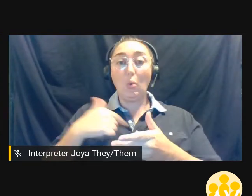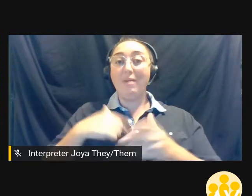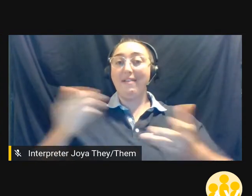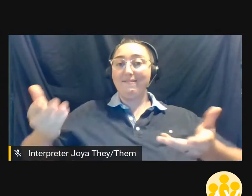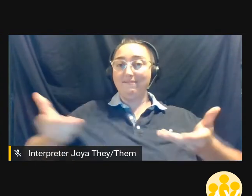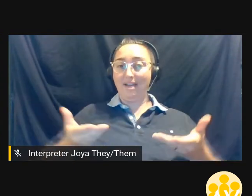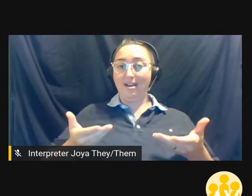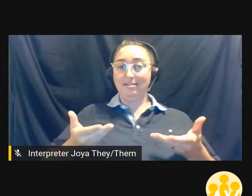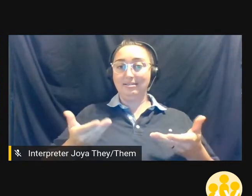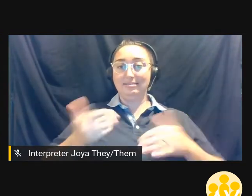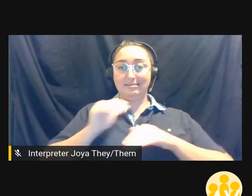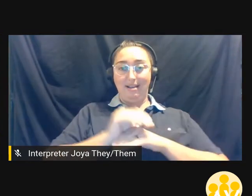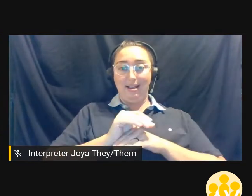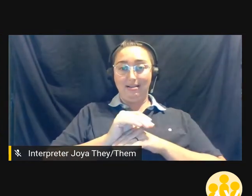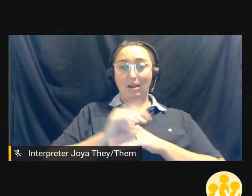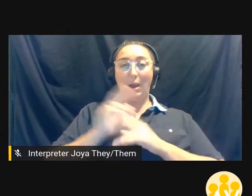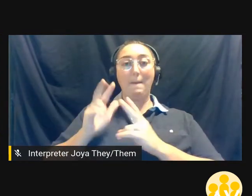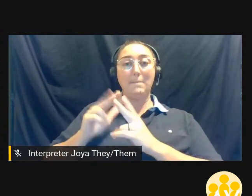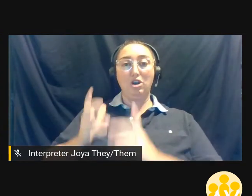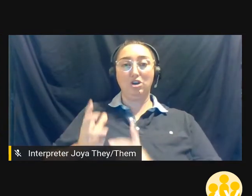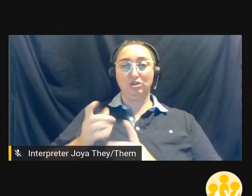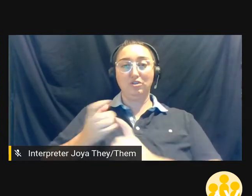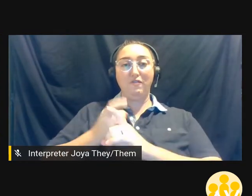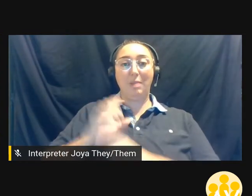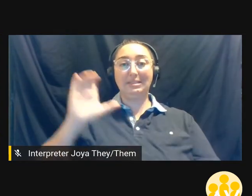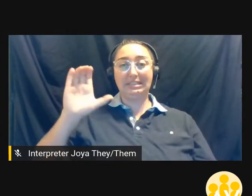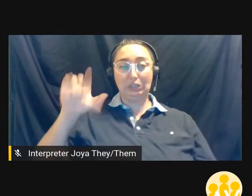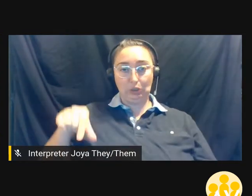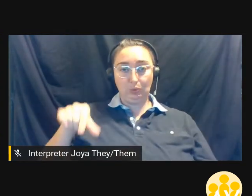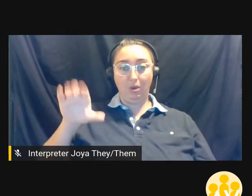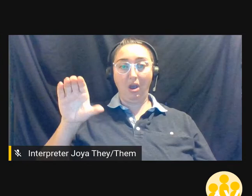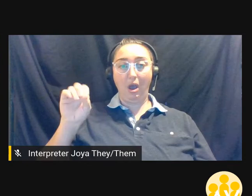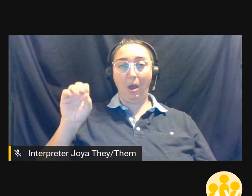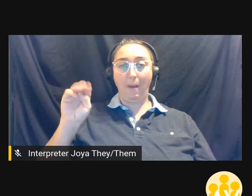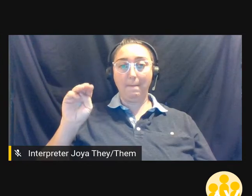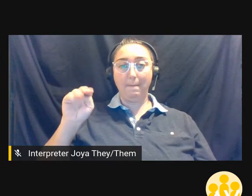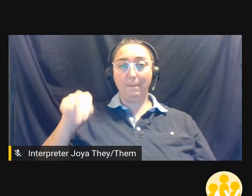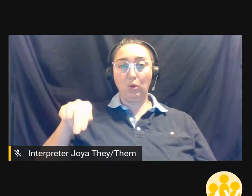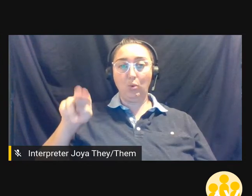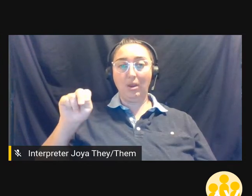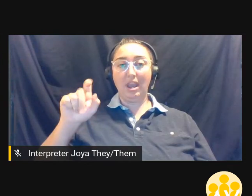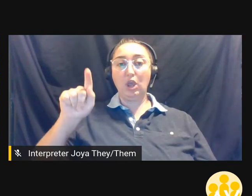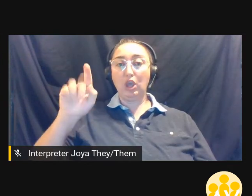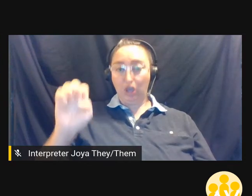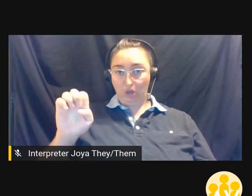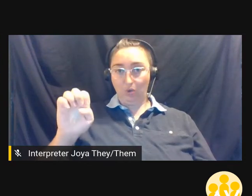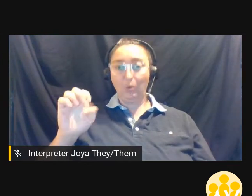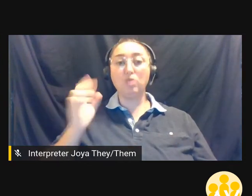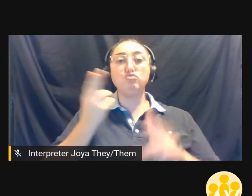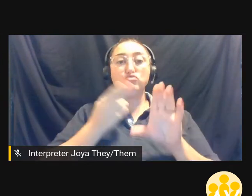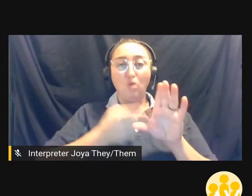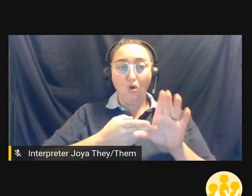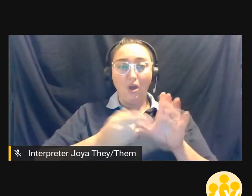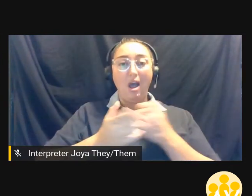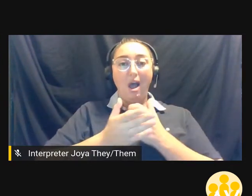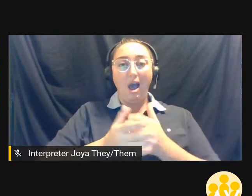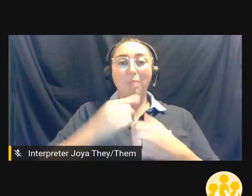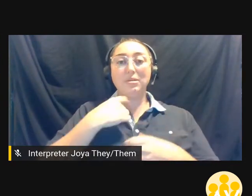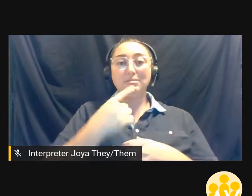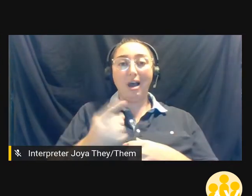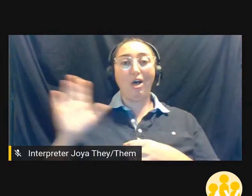our partners from Communique to come with us and help tell the story of this panel through American Sign Language.